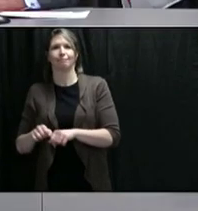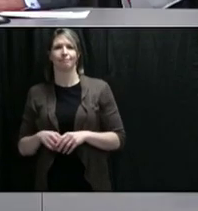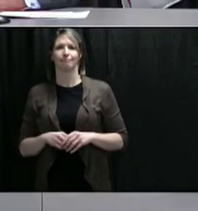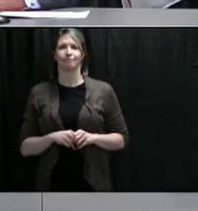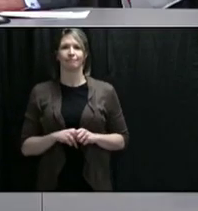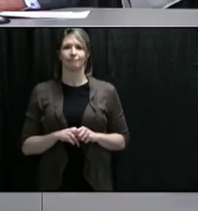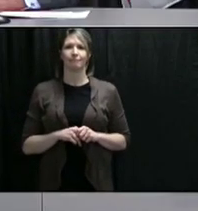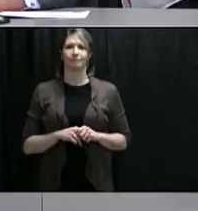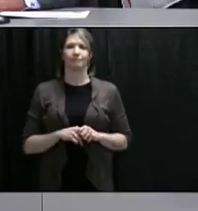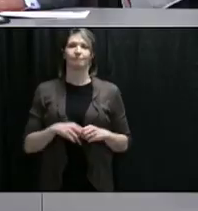Thank you, Premier.